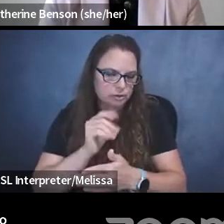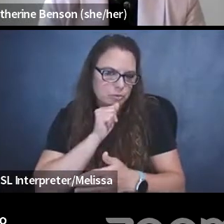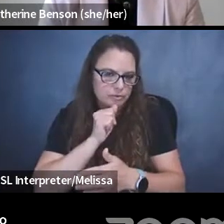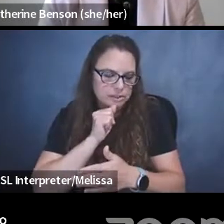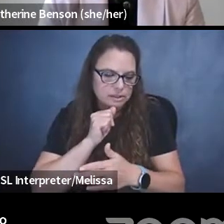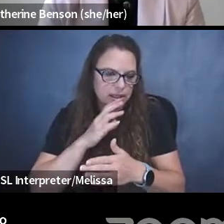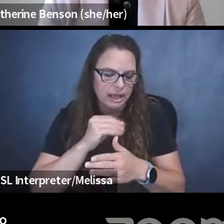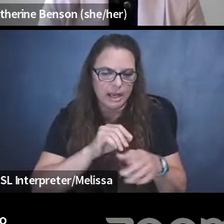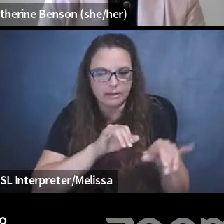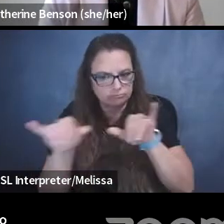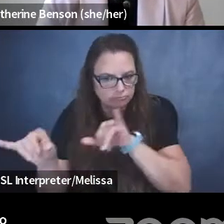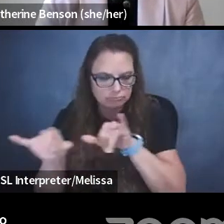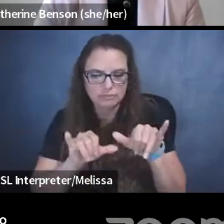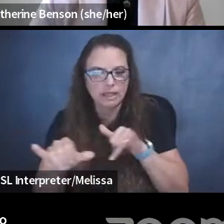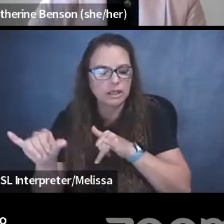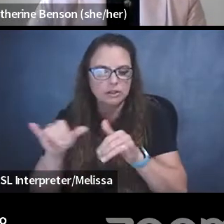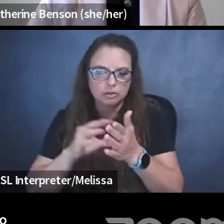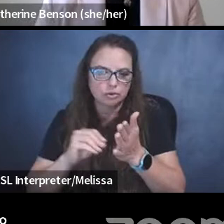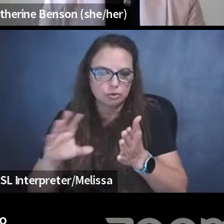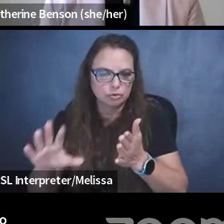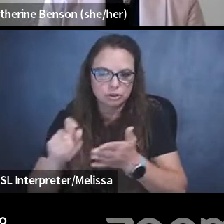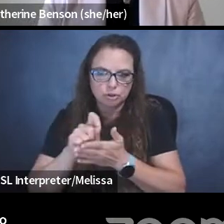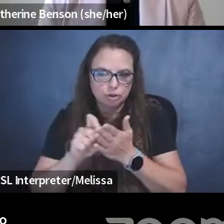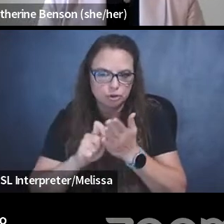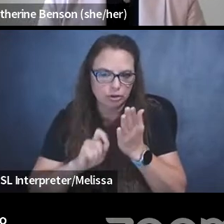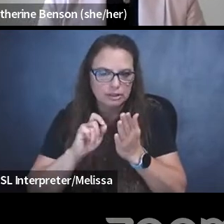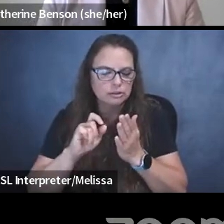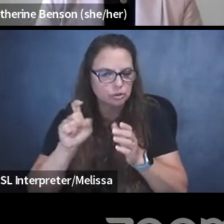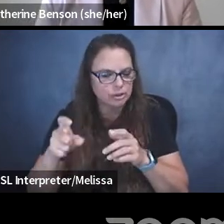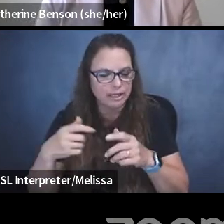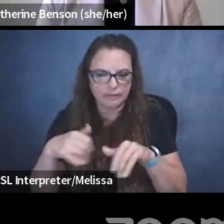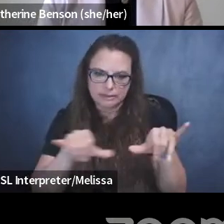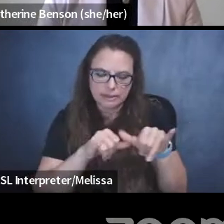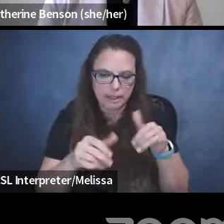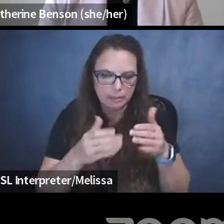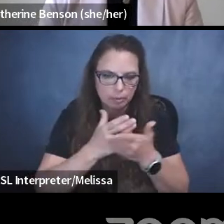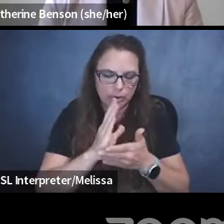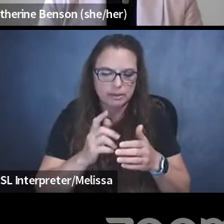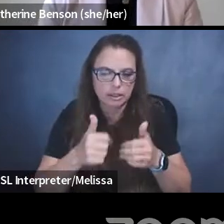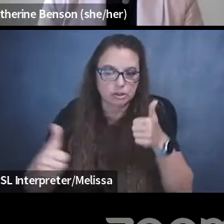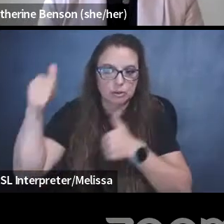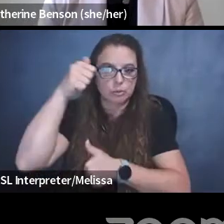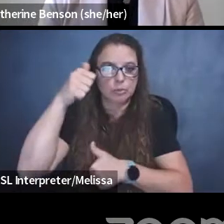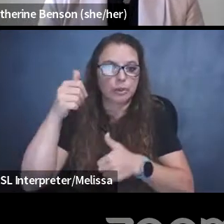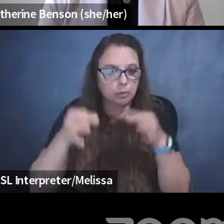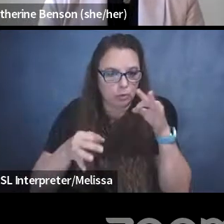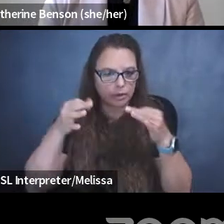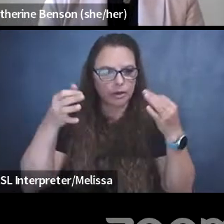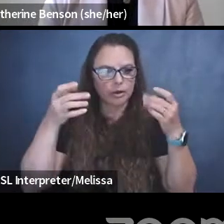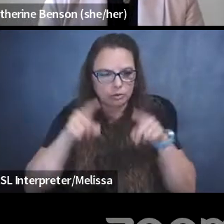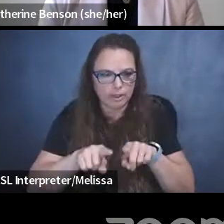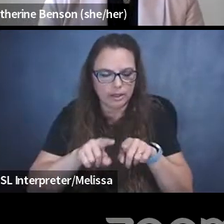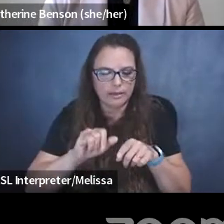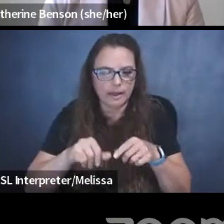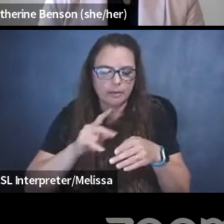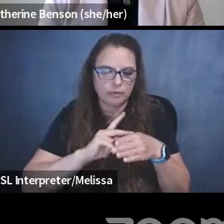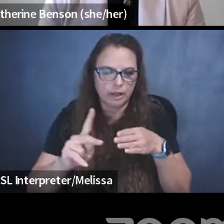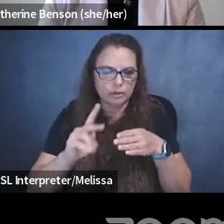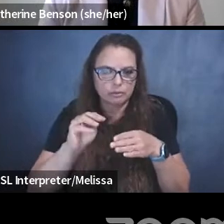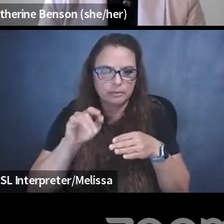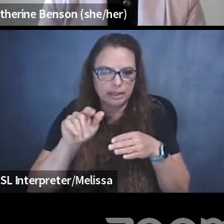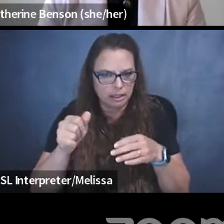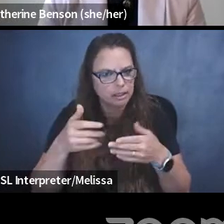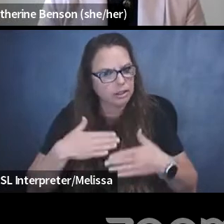student journalists should have those same rights. So the Supreme Court, uh, has, has agreed that professional media enjoys rights to